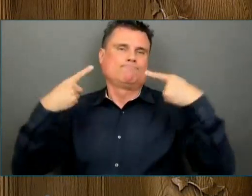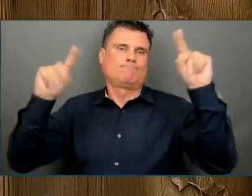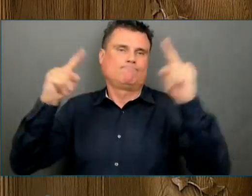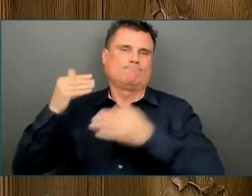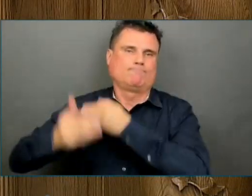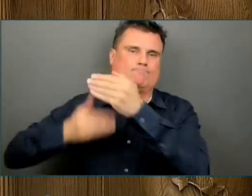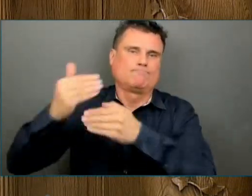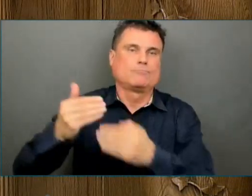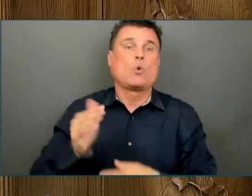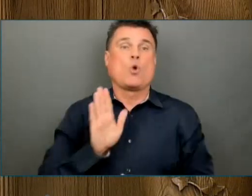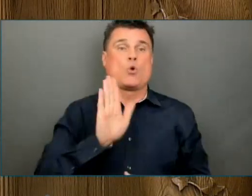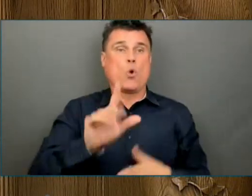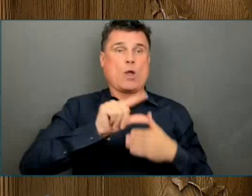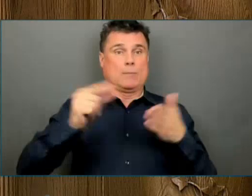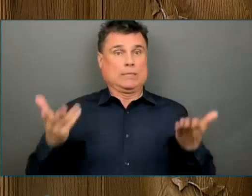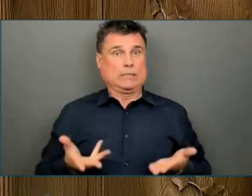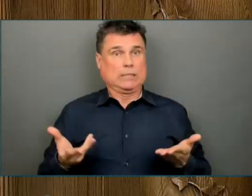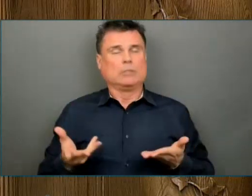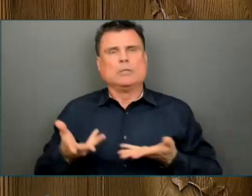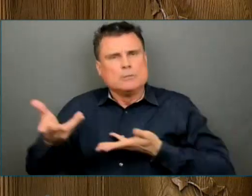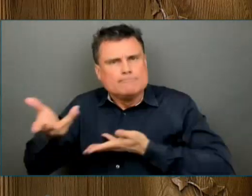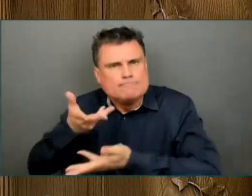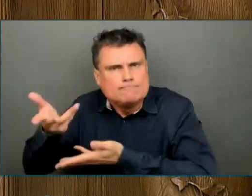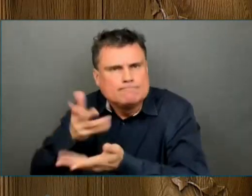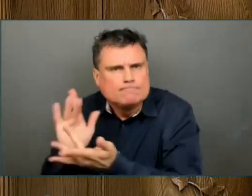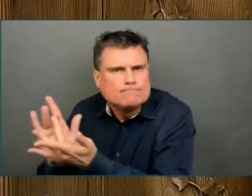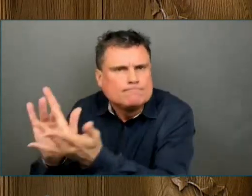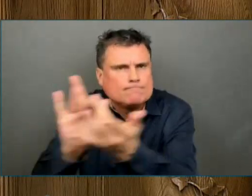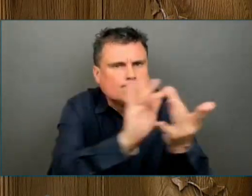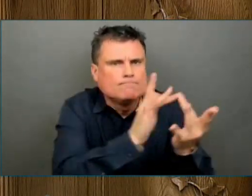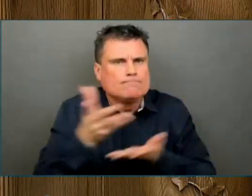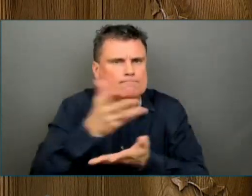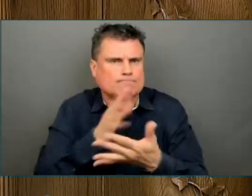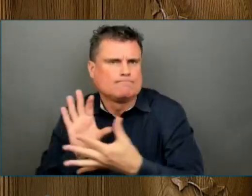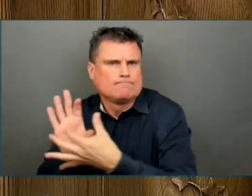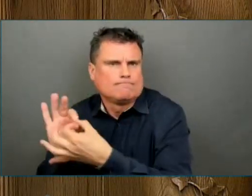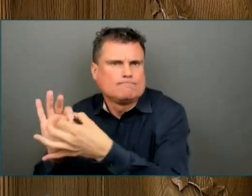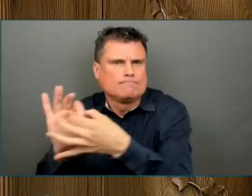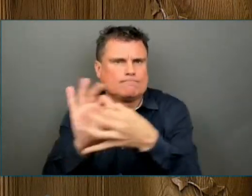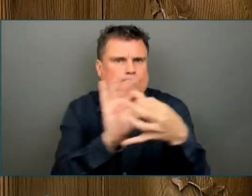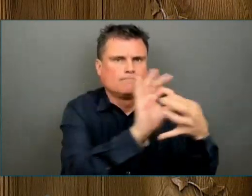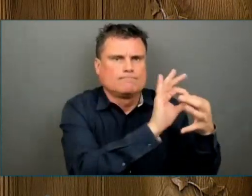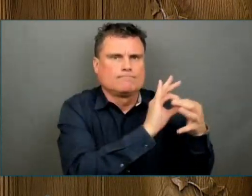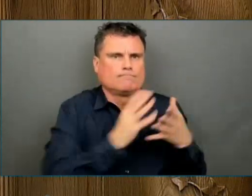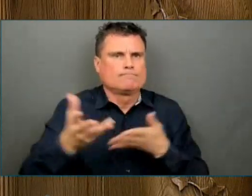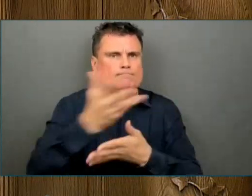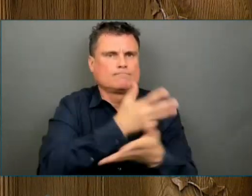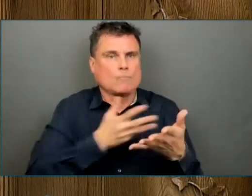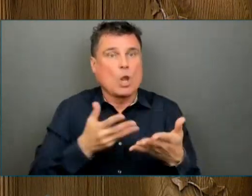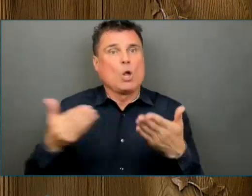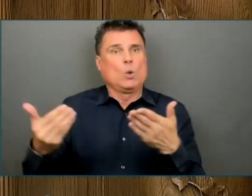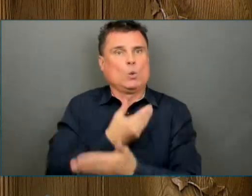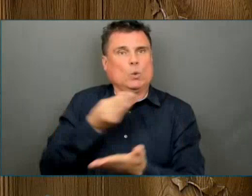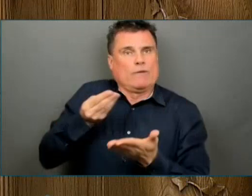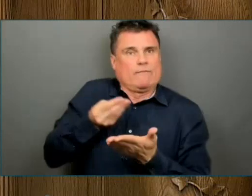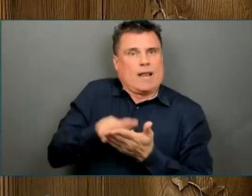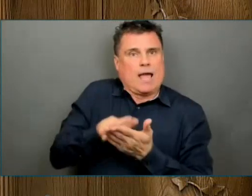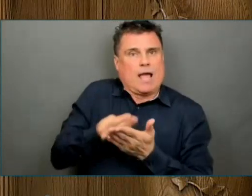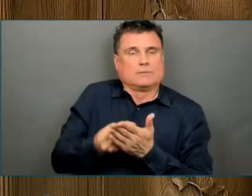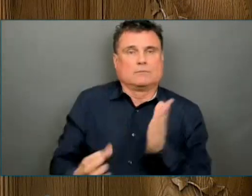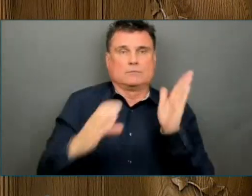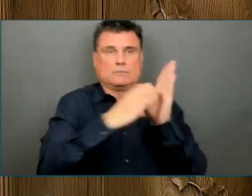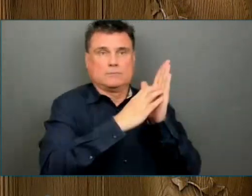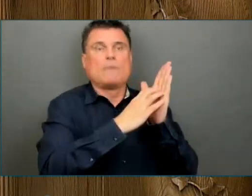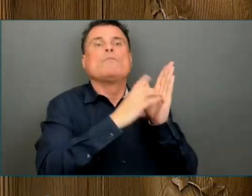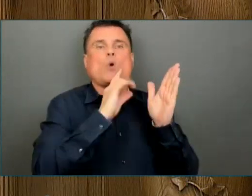$290 million in new funding for school boards. This investment has put millions of pieces of PPE, thousands